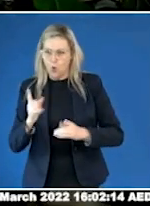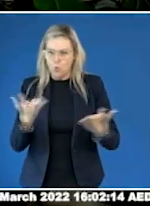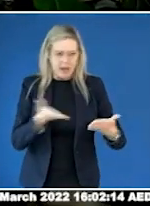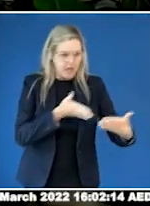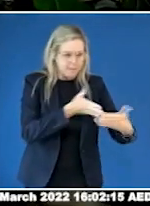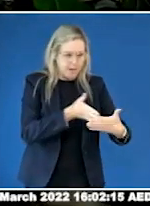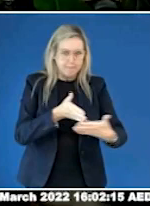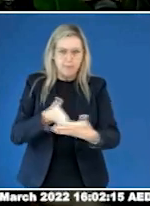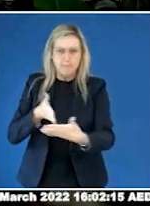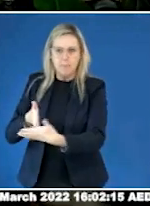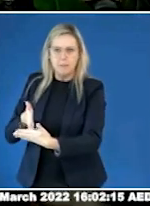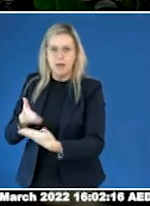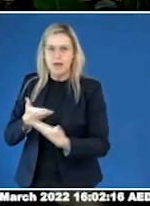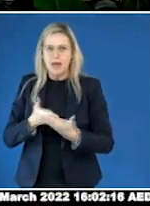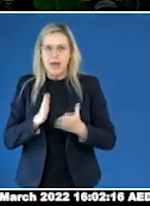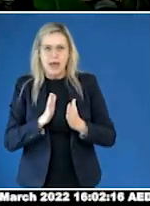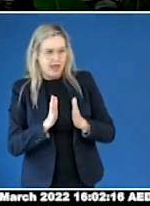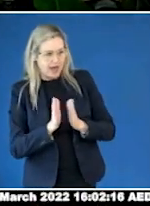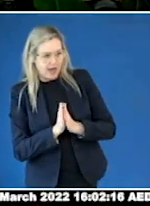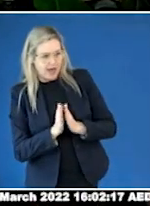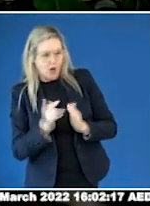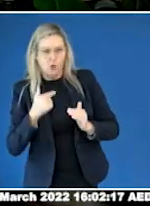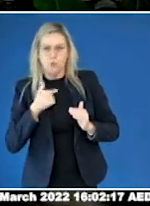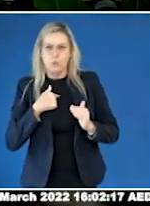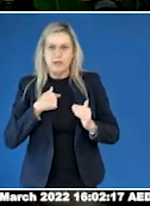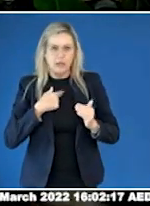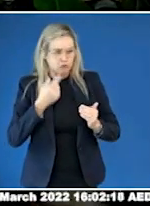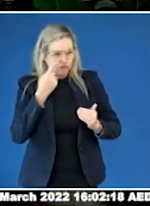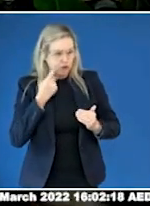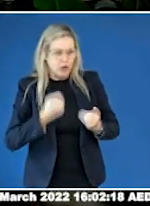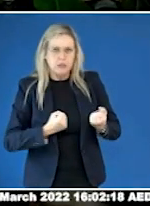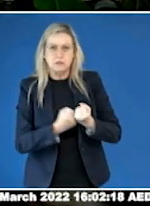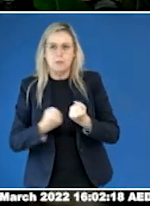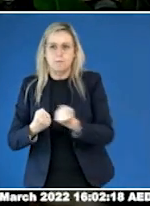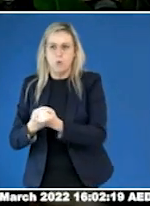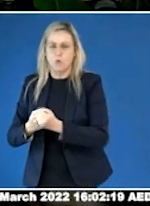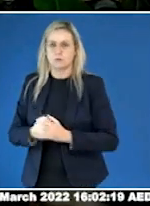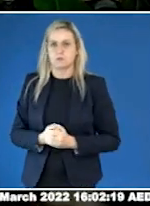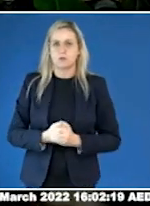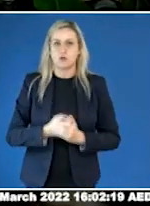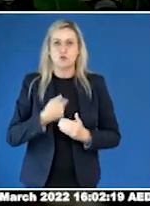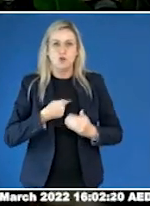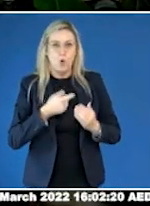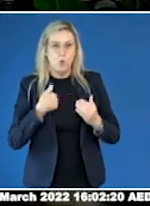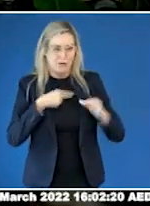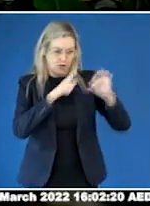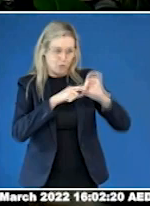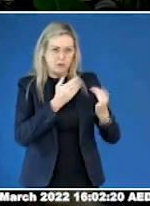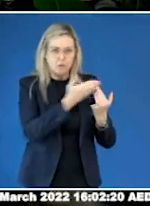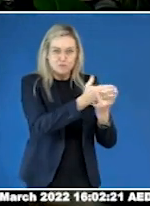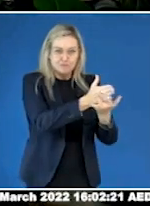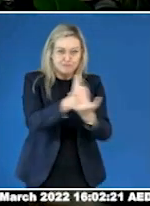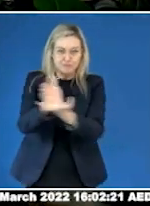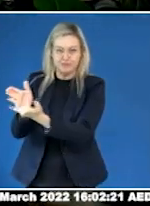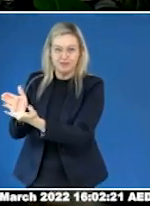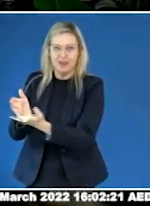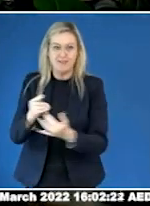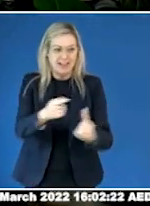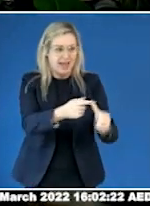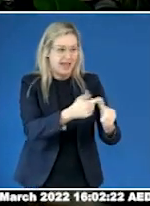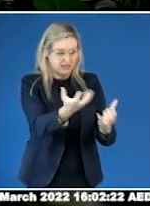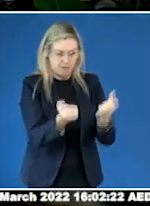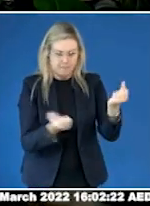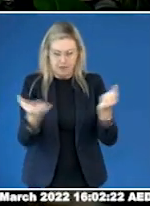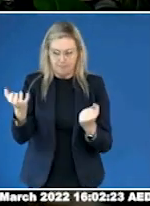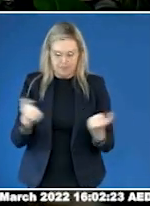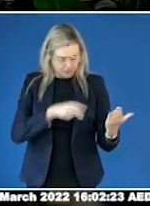diverse individuals are currently being failed. Reading through the responses broke my heart. It made me sad, but it